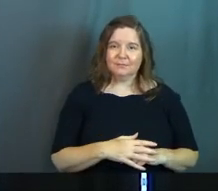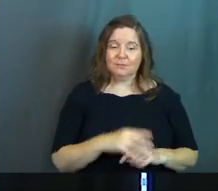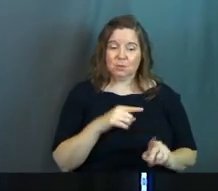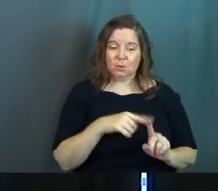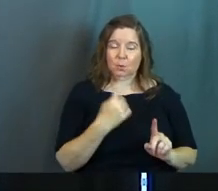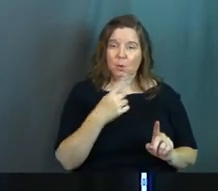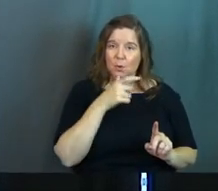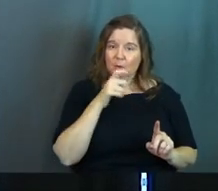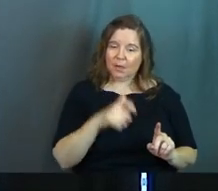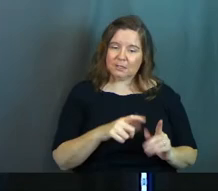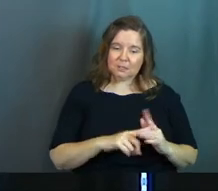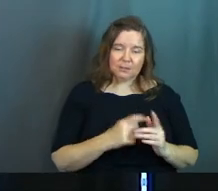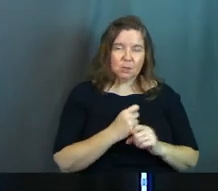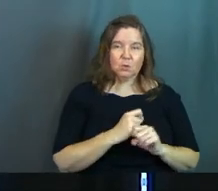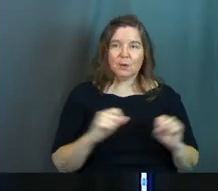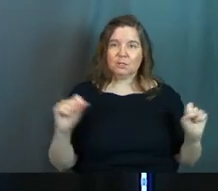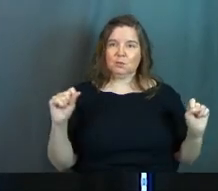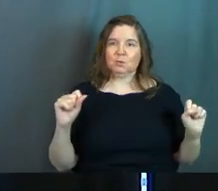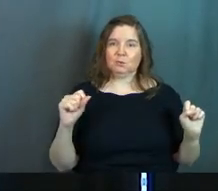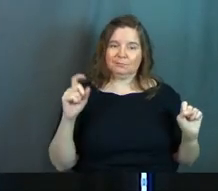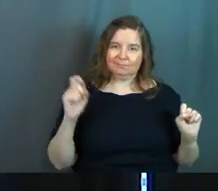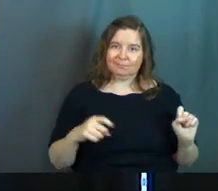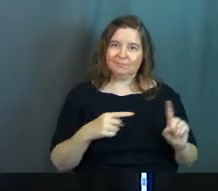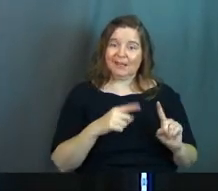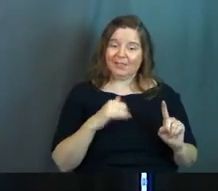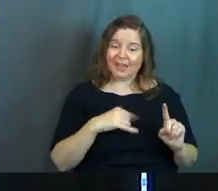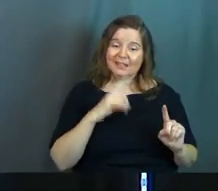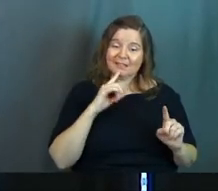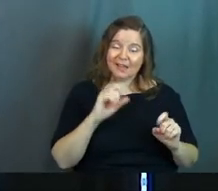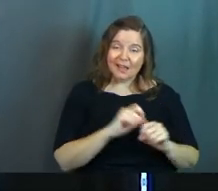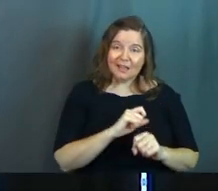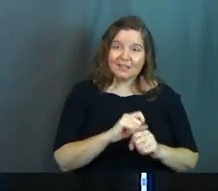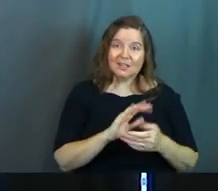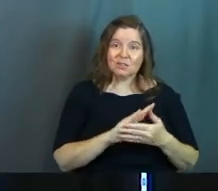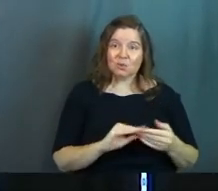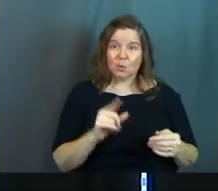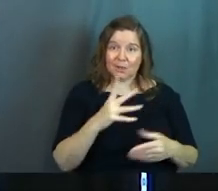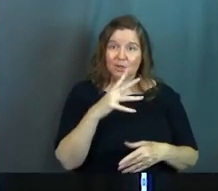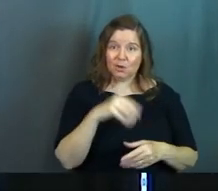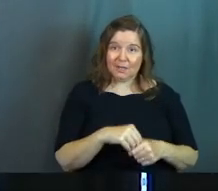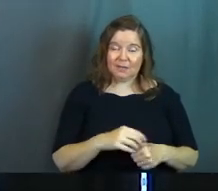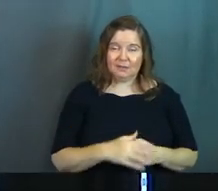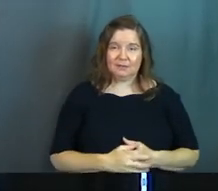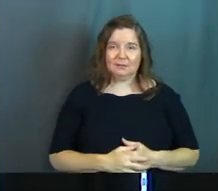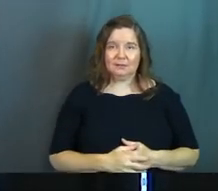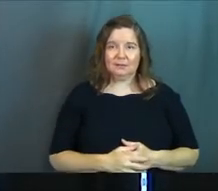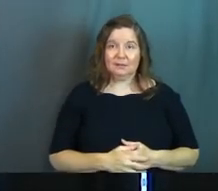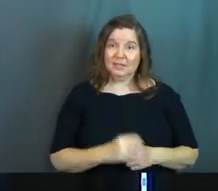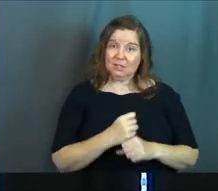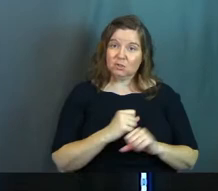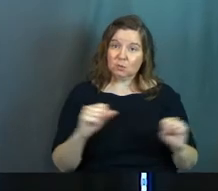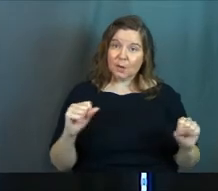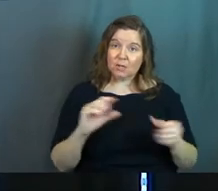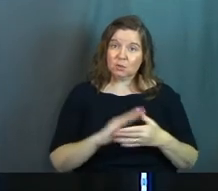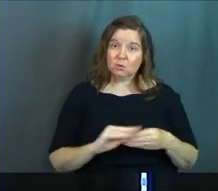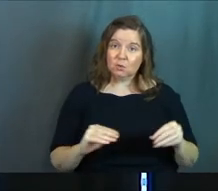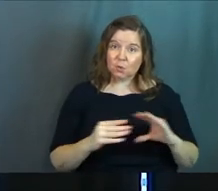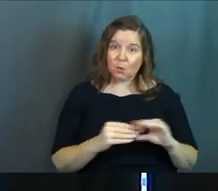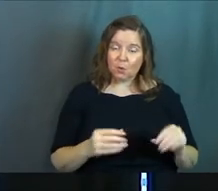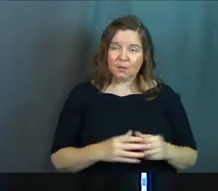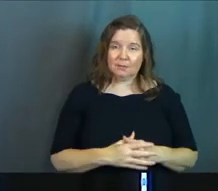You're the one that's got to be rescued. That's actually the story that you're in. It's a rescue story.